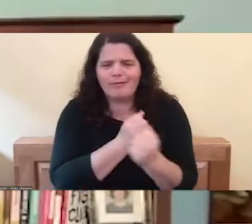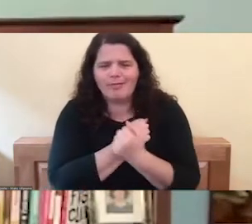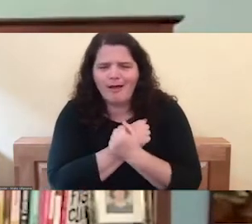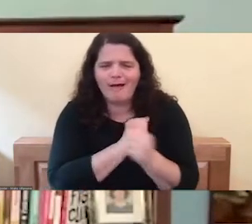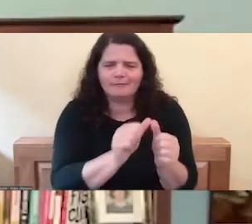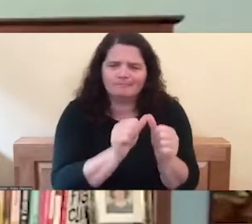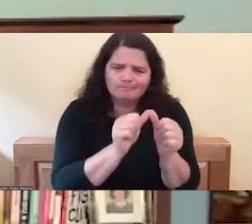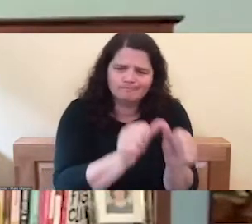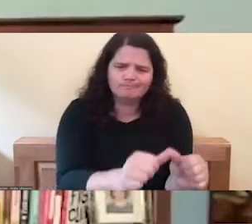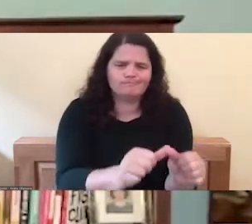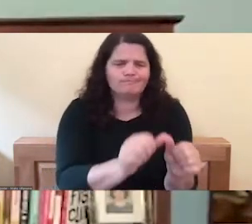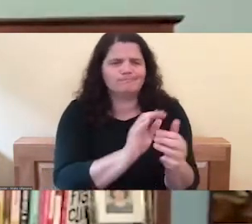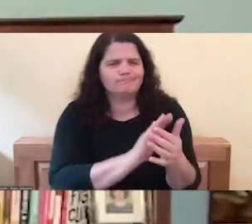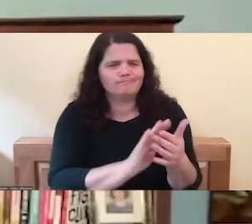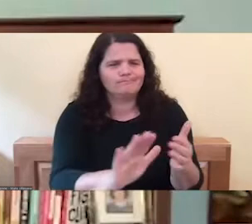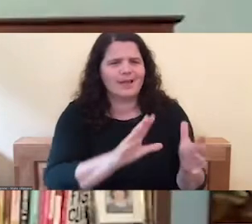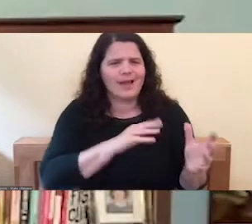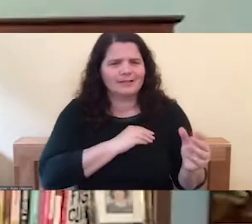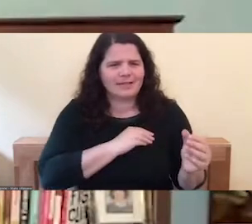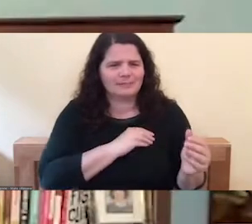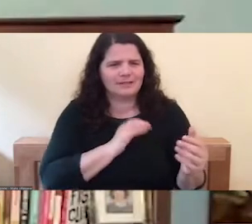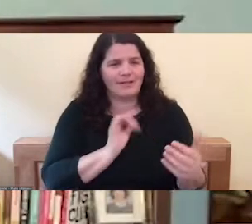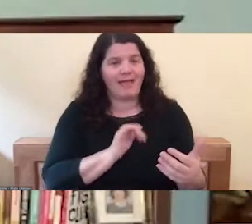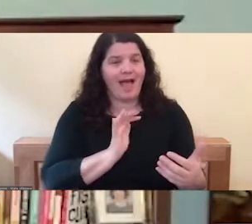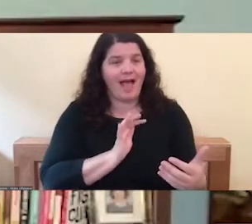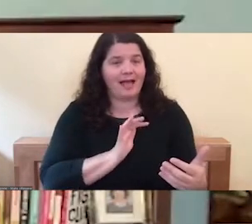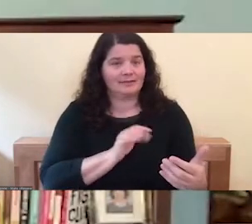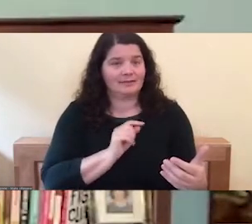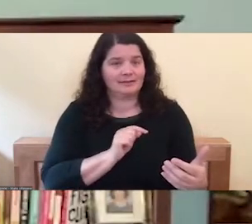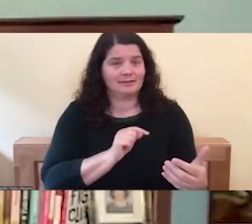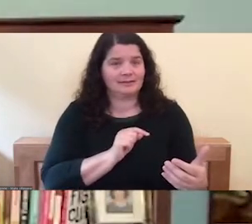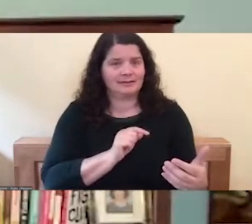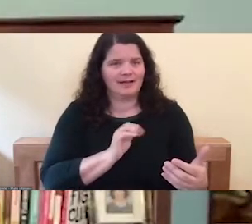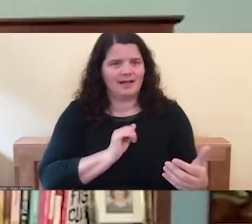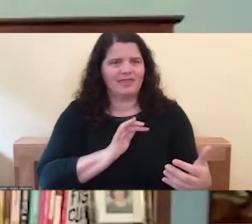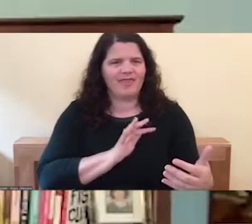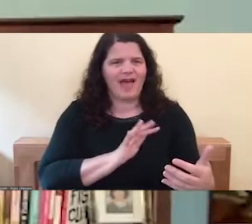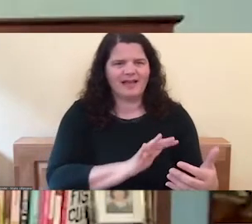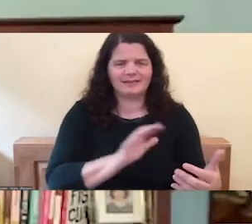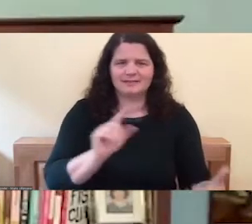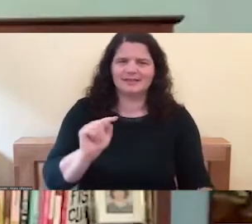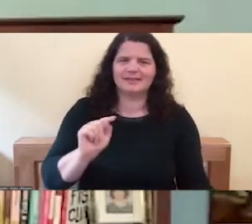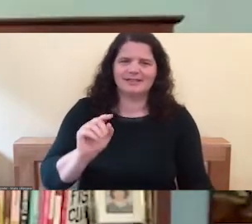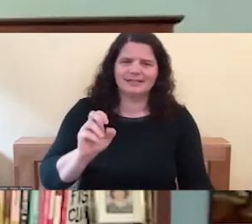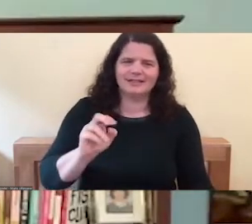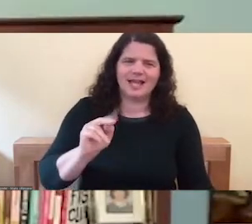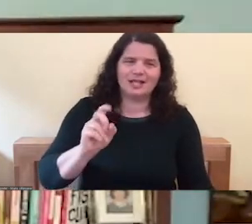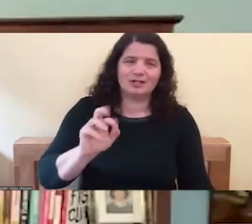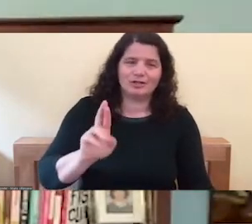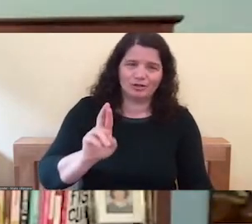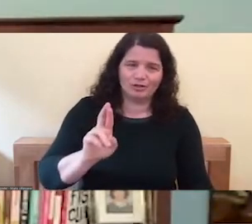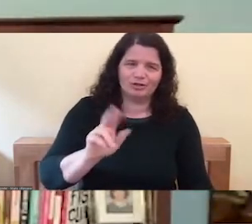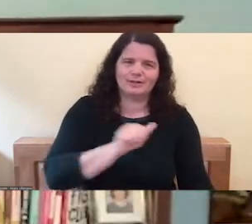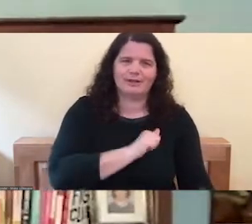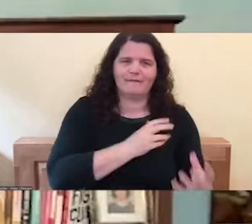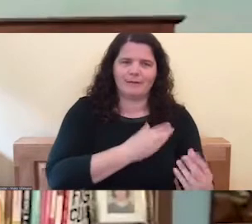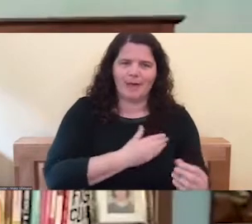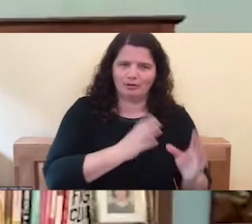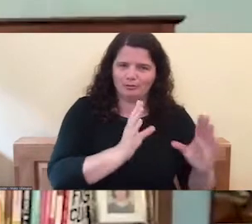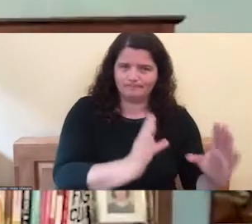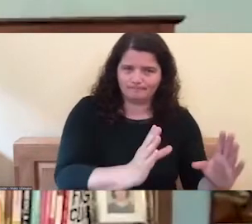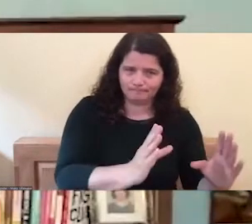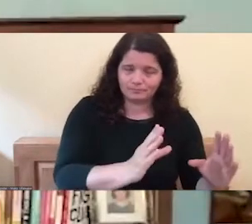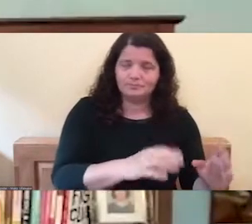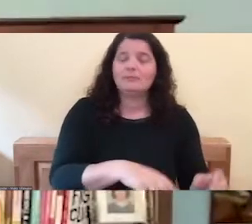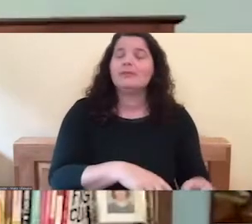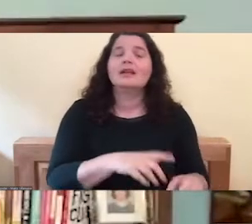acceptance. Uh, that's really in some ways what, um, epitomizes tender self-compassion, but this fierce mama bear,